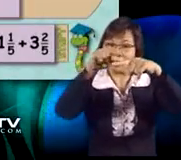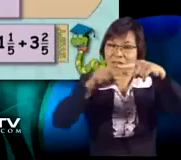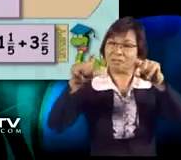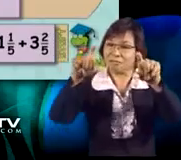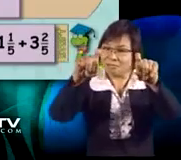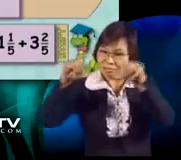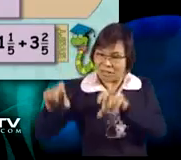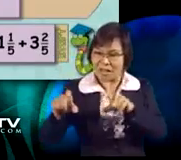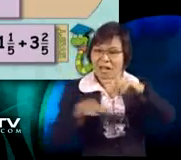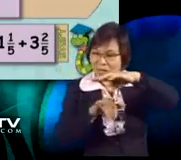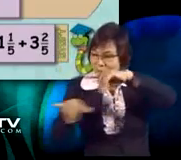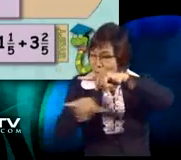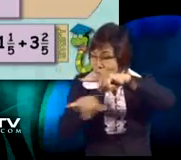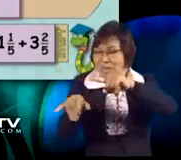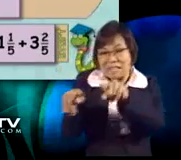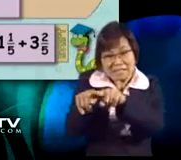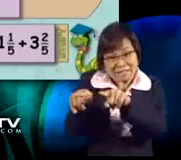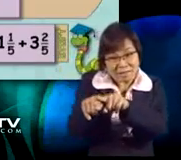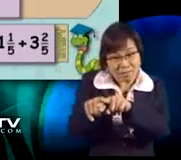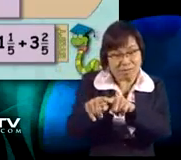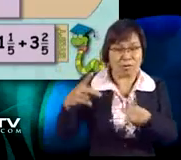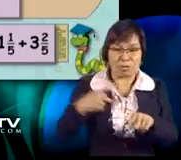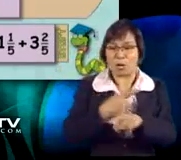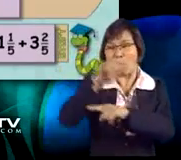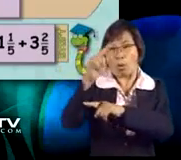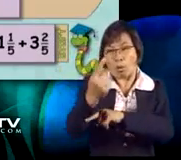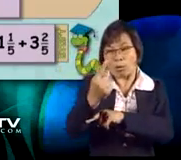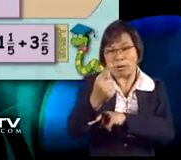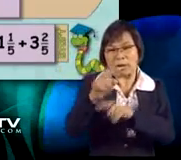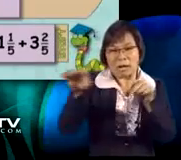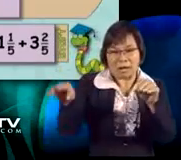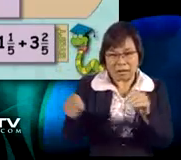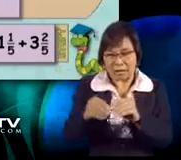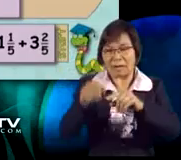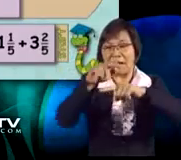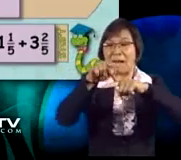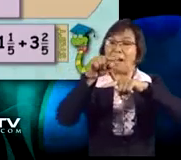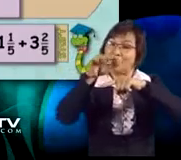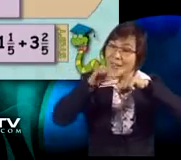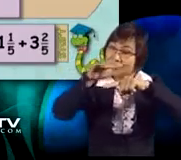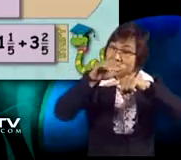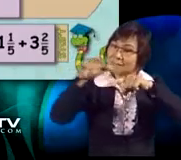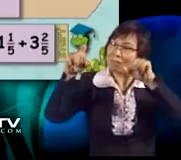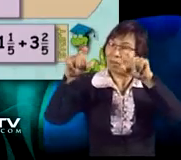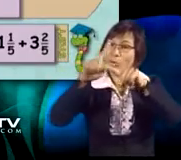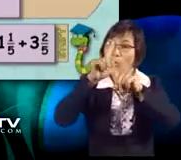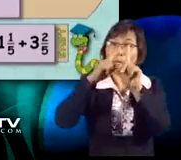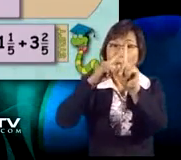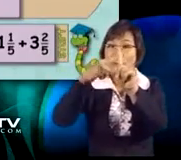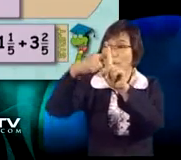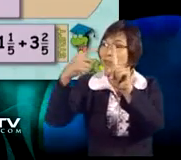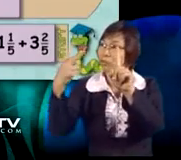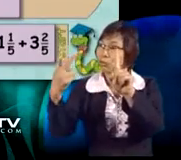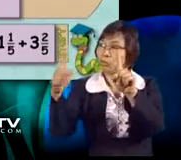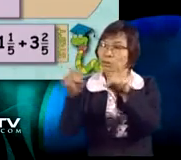Then we take the fractions. The denominators are the same. So we only have to add